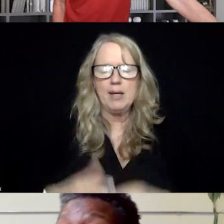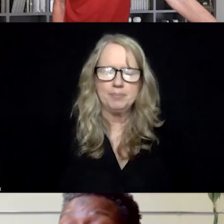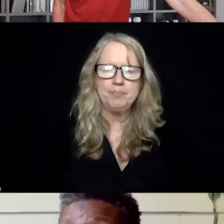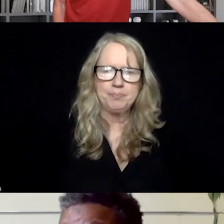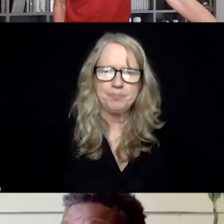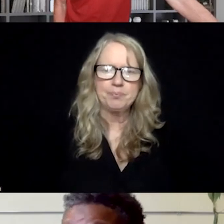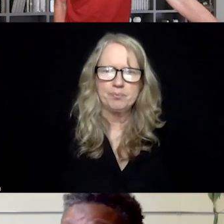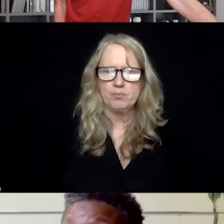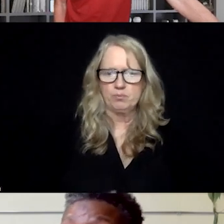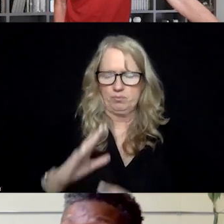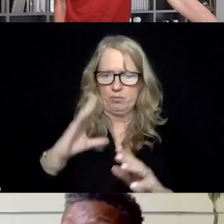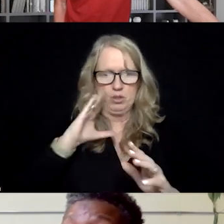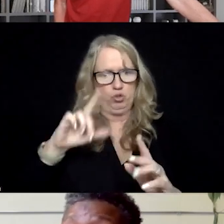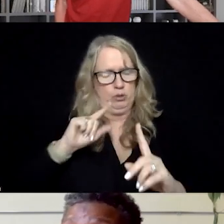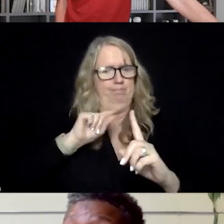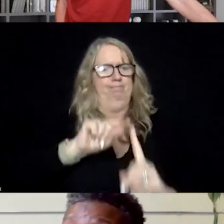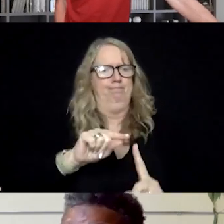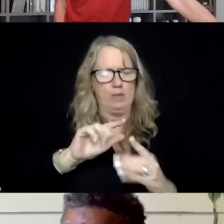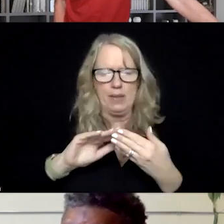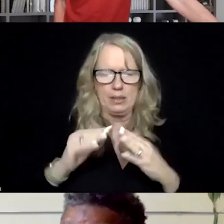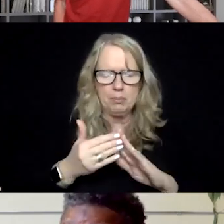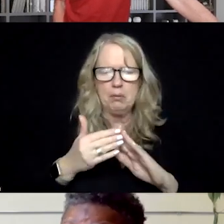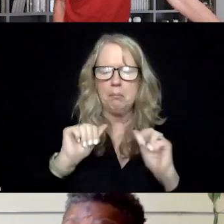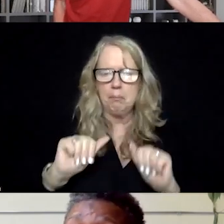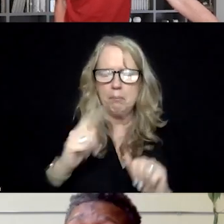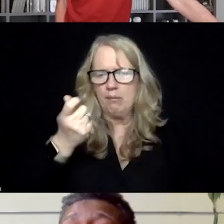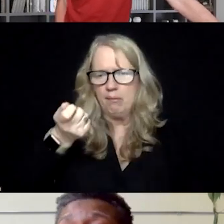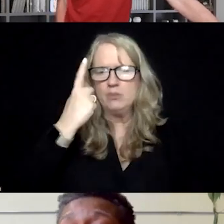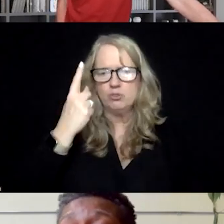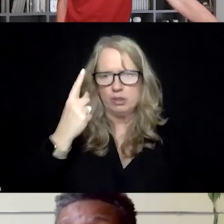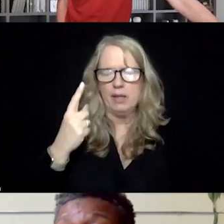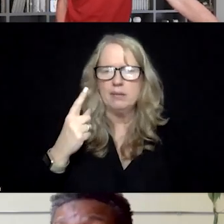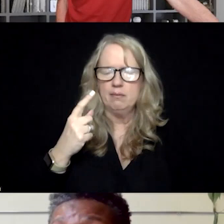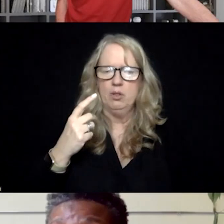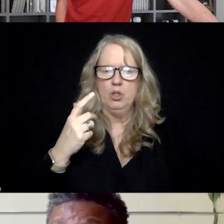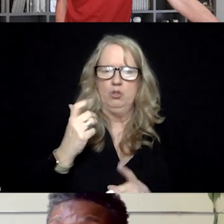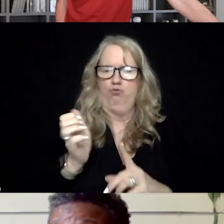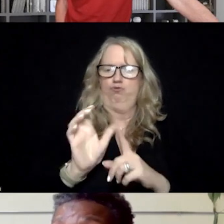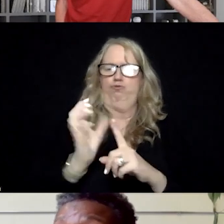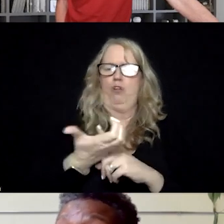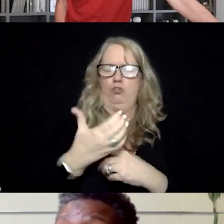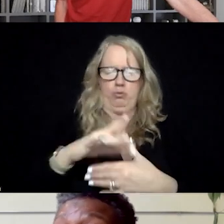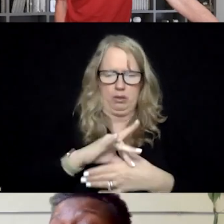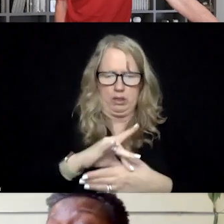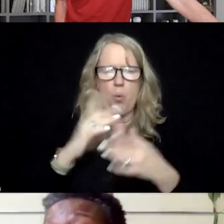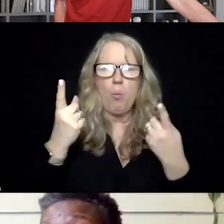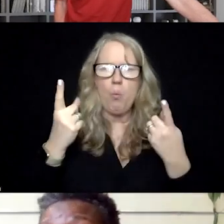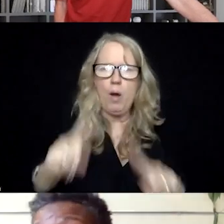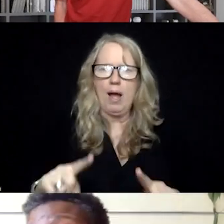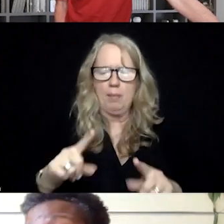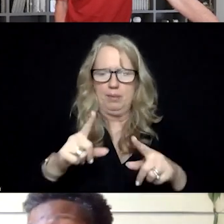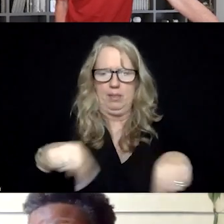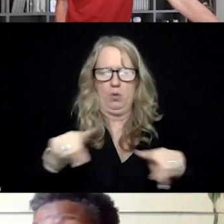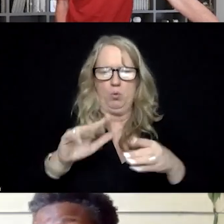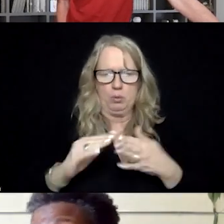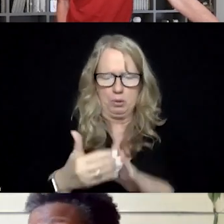targeted for that specific community, understanding the cultural, uh, in cultural context, what has happened in those communities